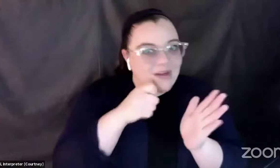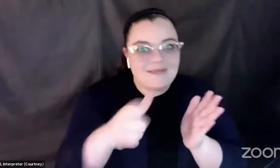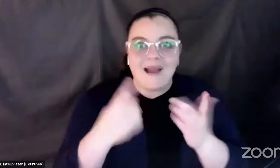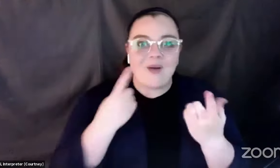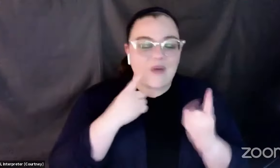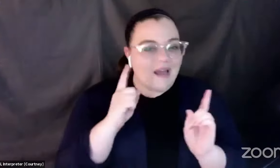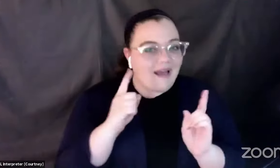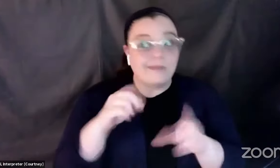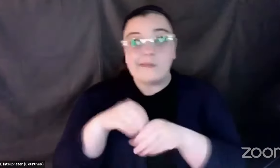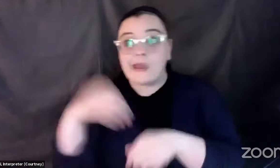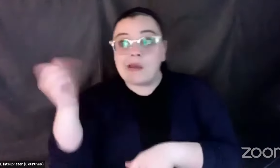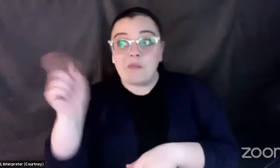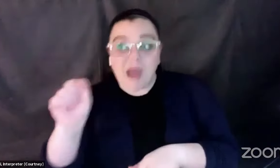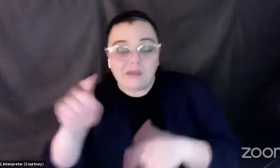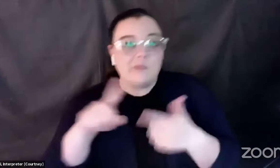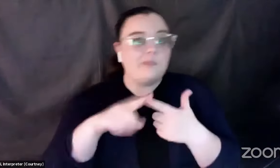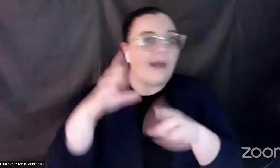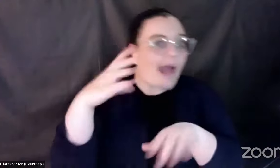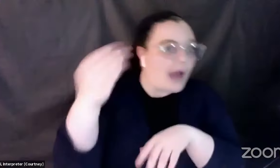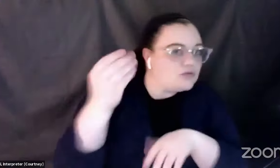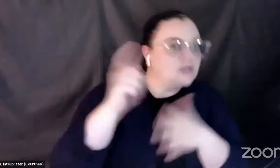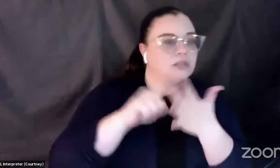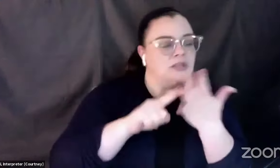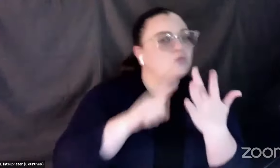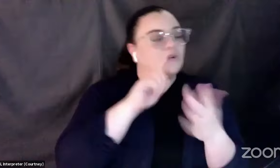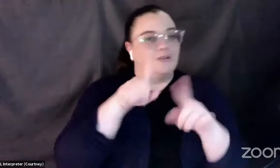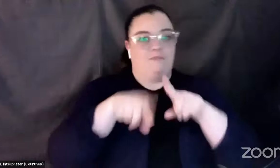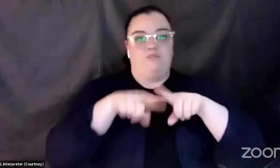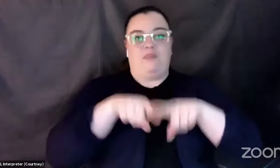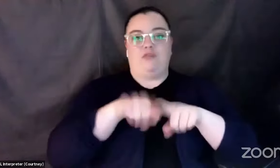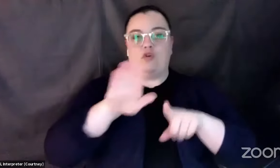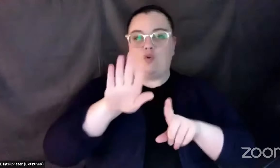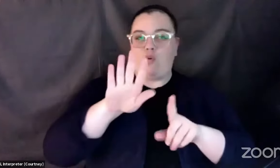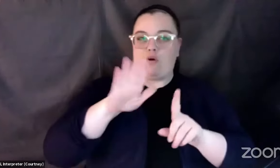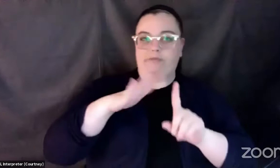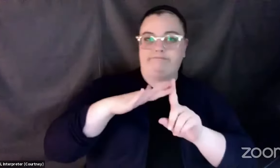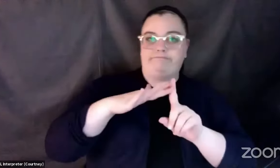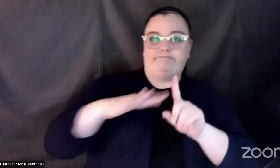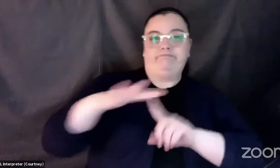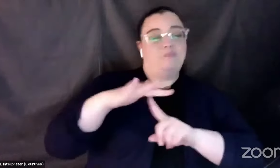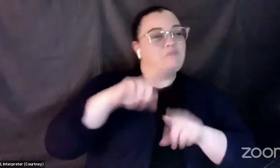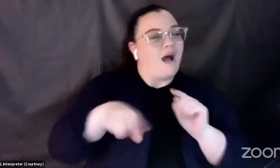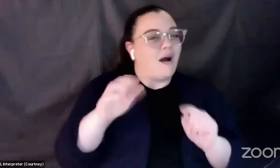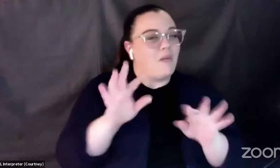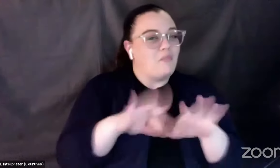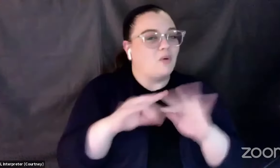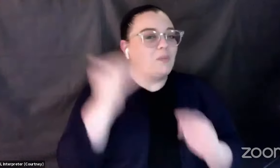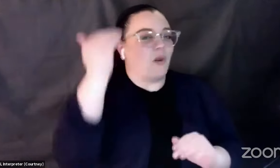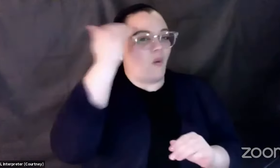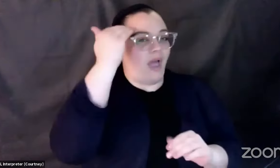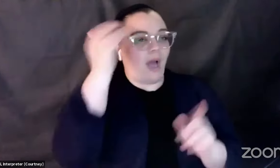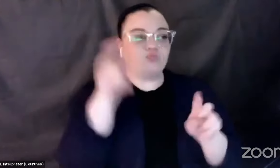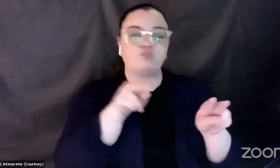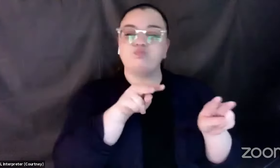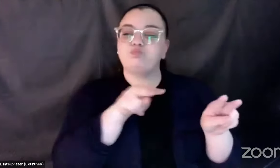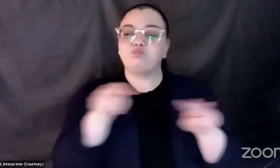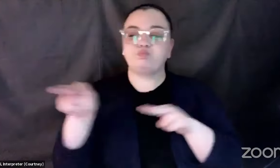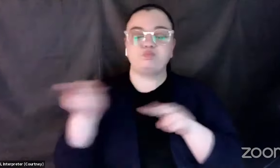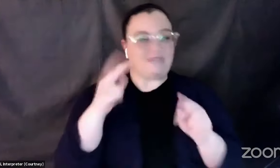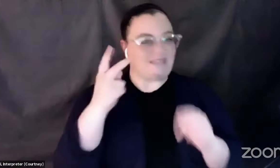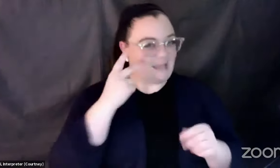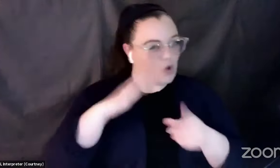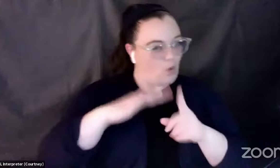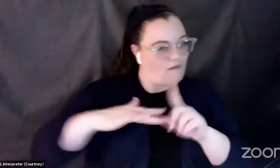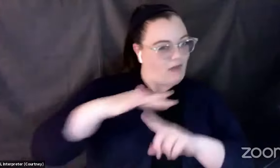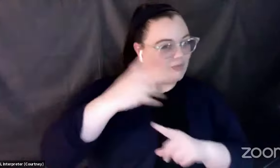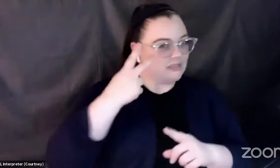unique environment that you might find yourself in. But it really does build on don't move, get down, make